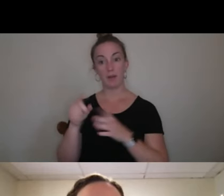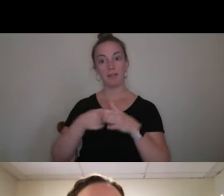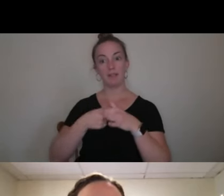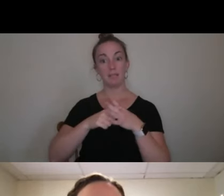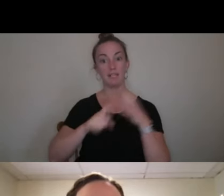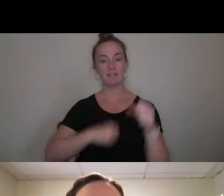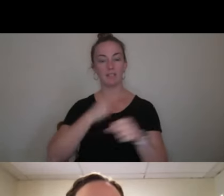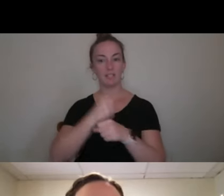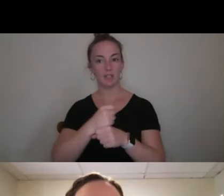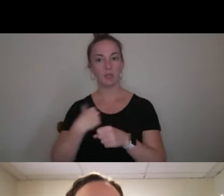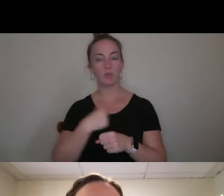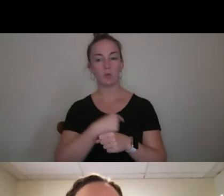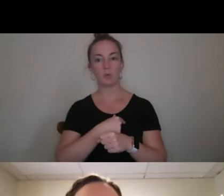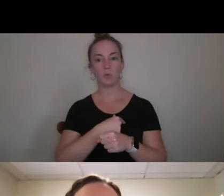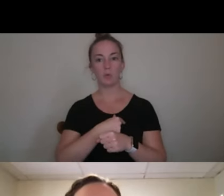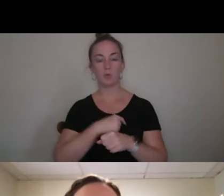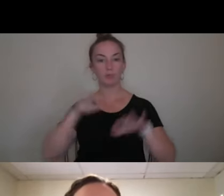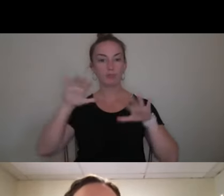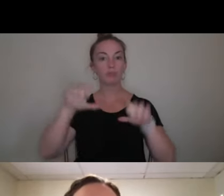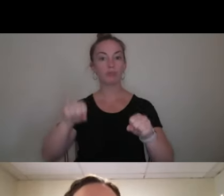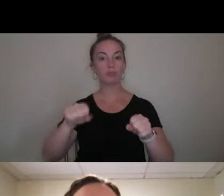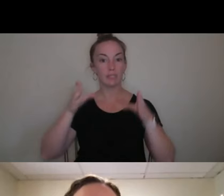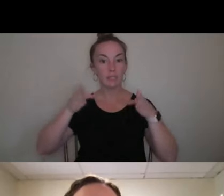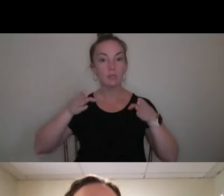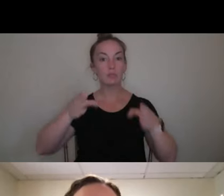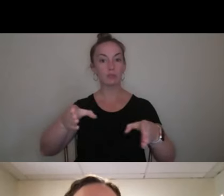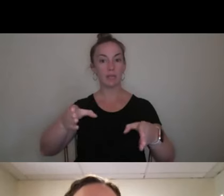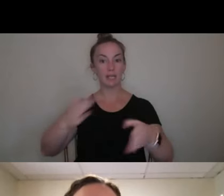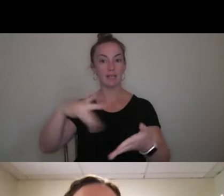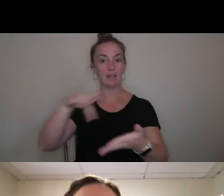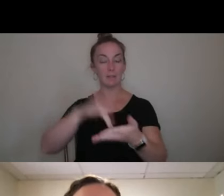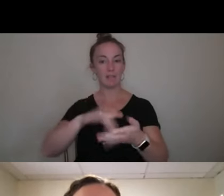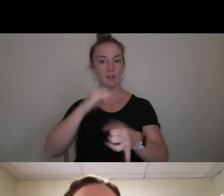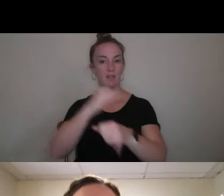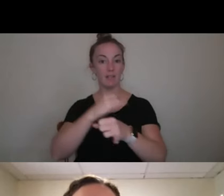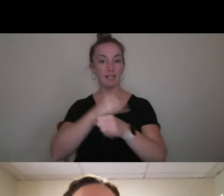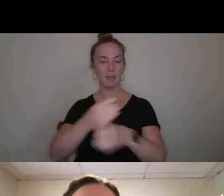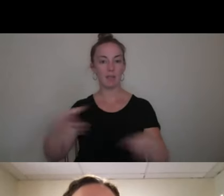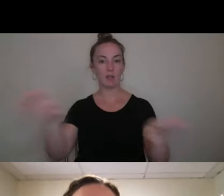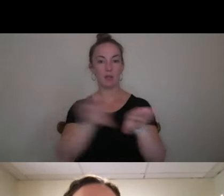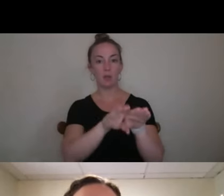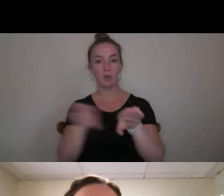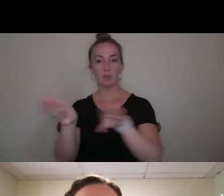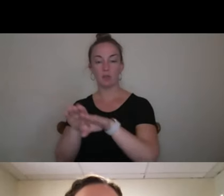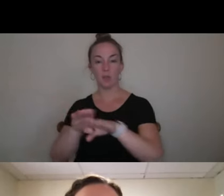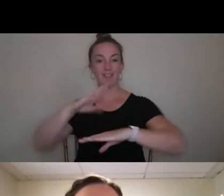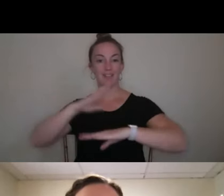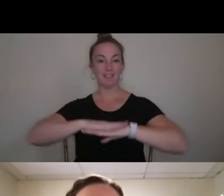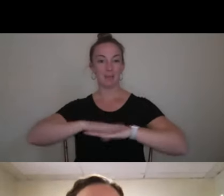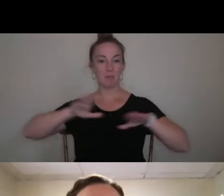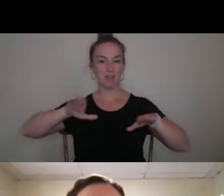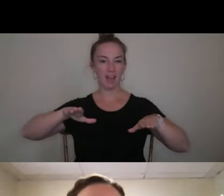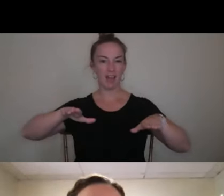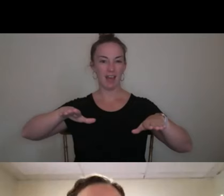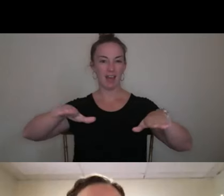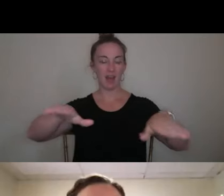we take the street that runs down the middle of campus and close it off and everybody sets up different tables. And all clubs and